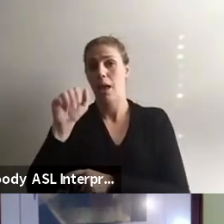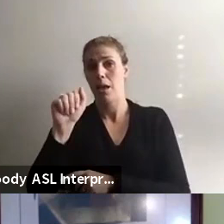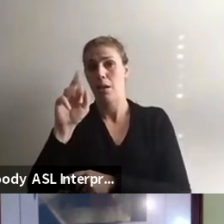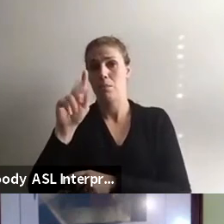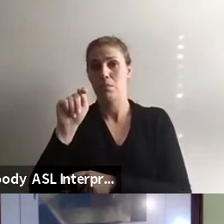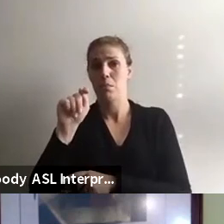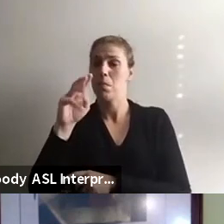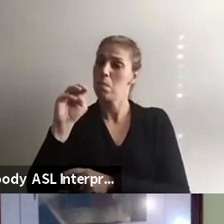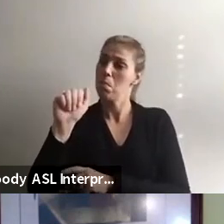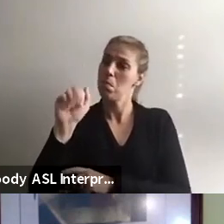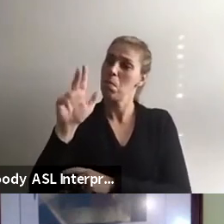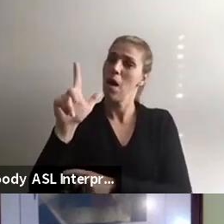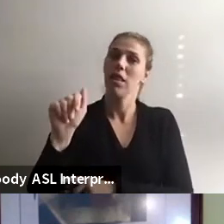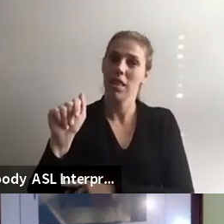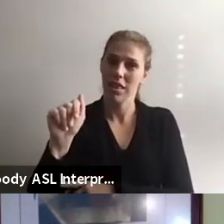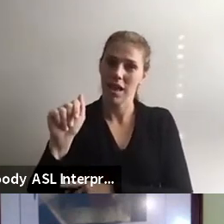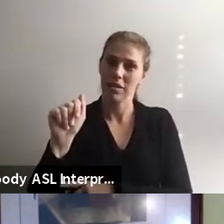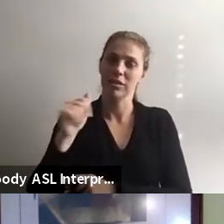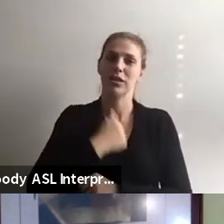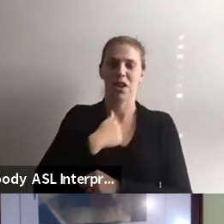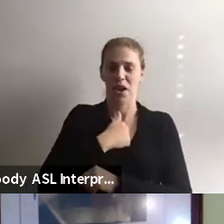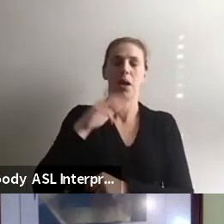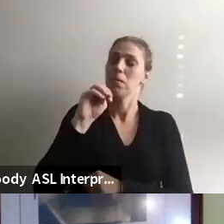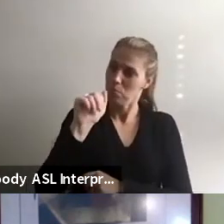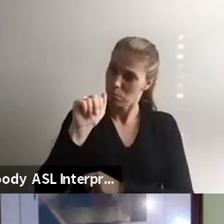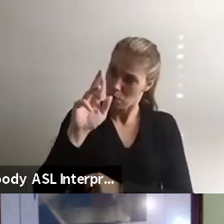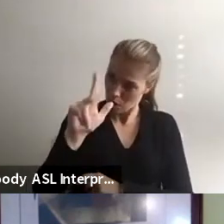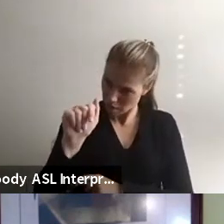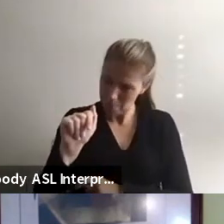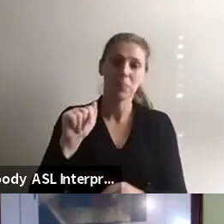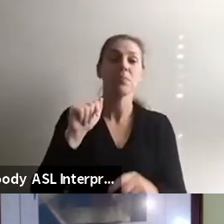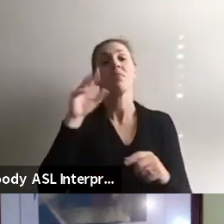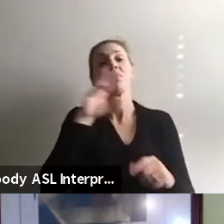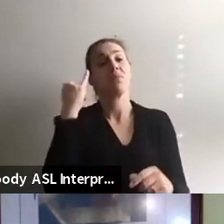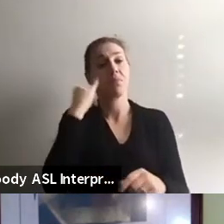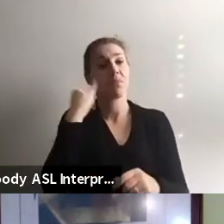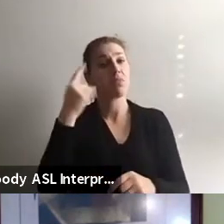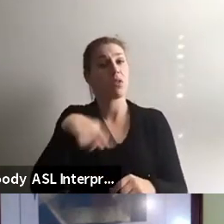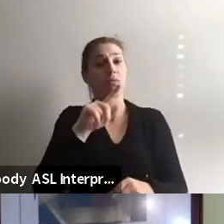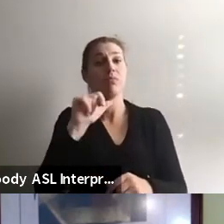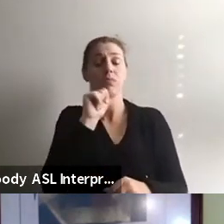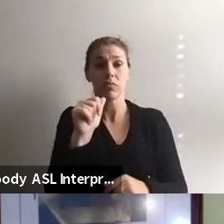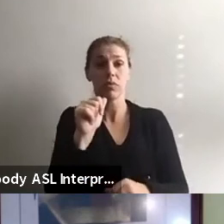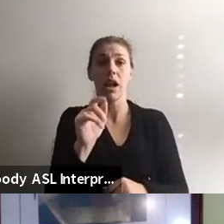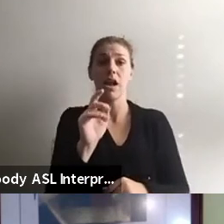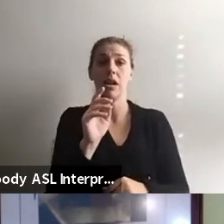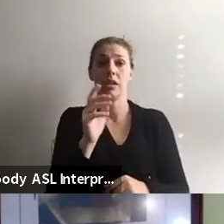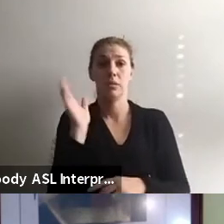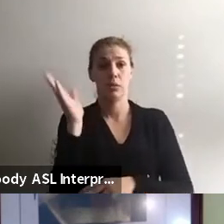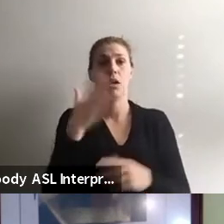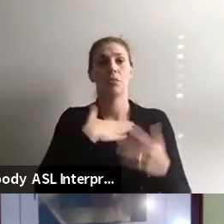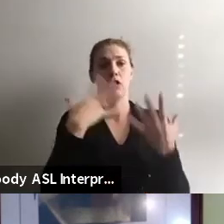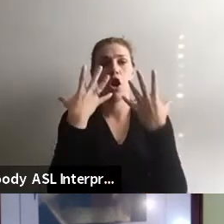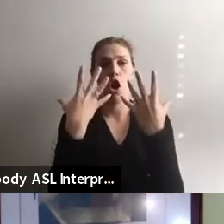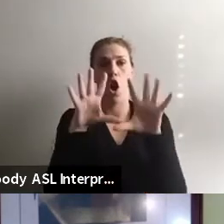or Marla, excuse me. If you are not speaking, I'd ask that you turn